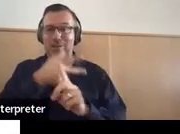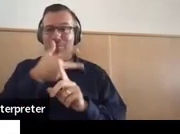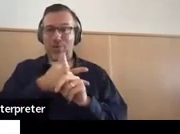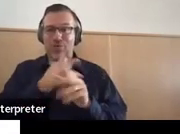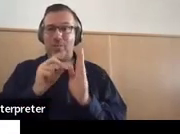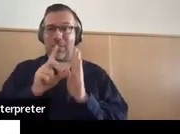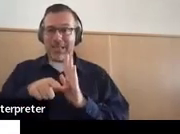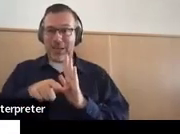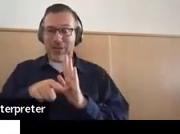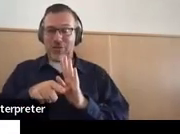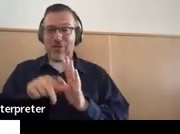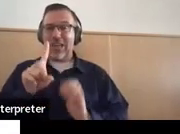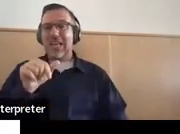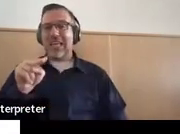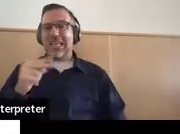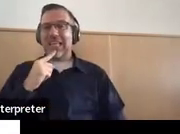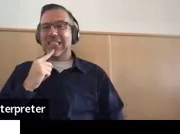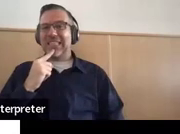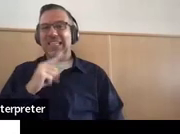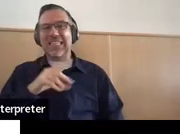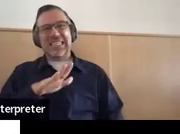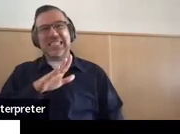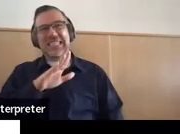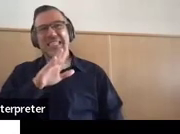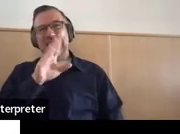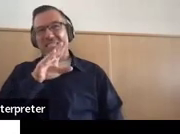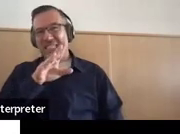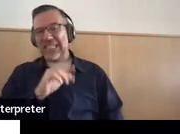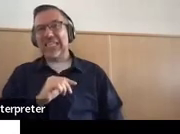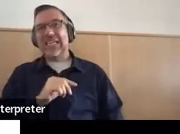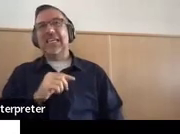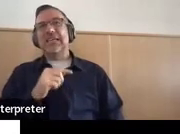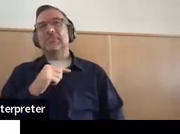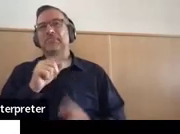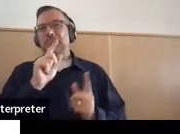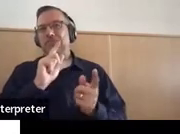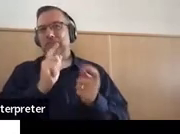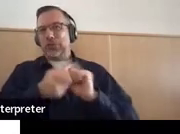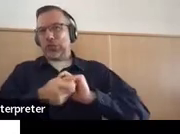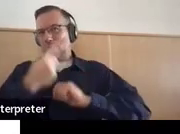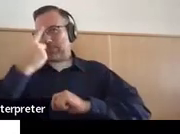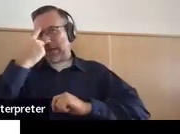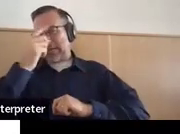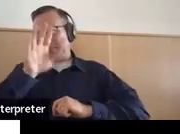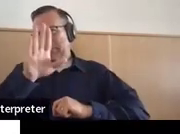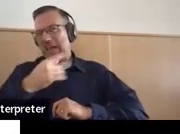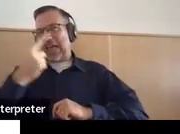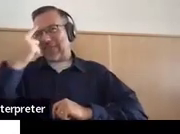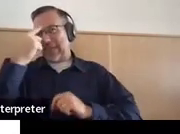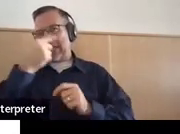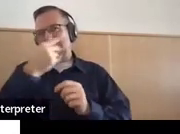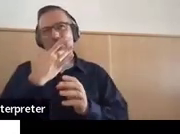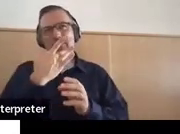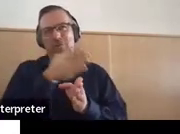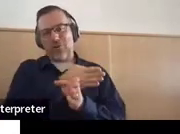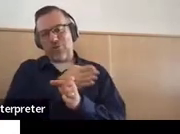he's like, you know, I think I would rather go into computer programming.